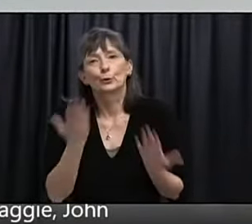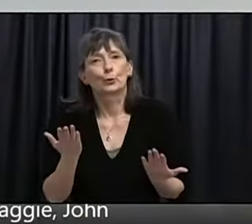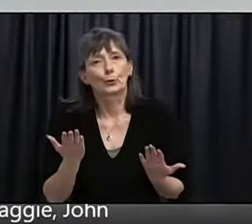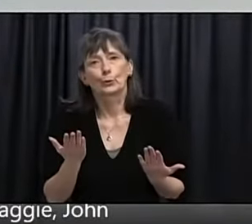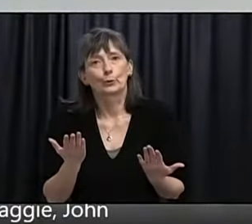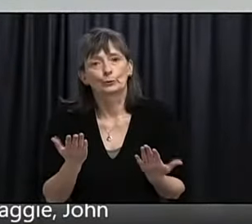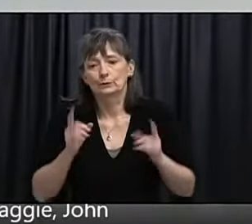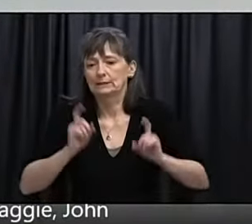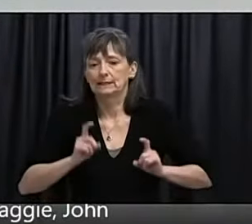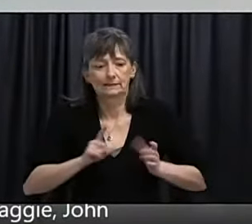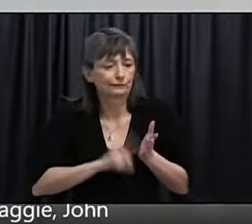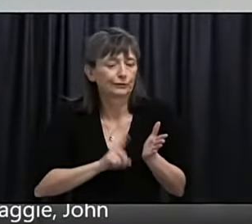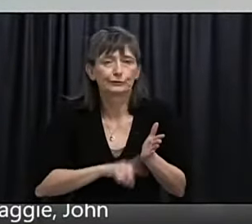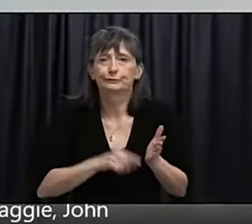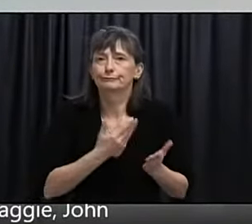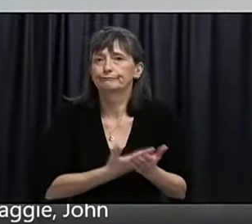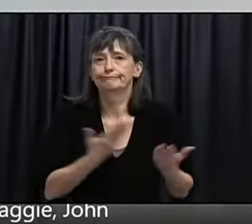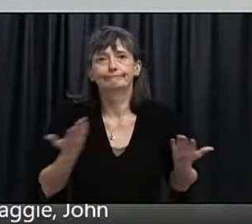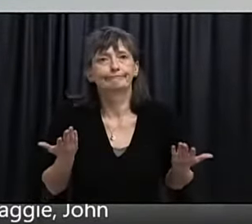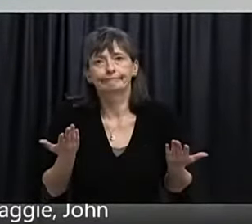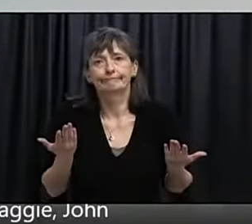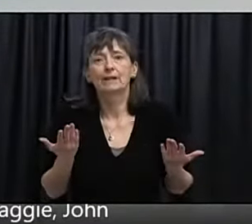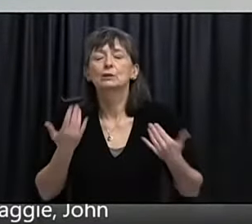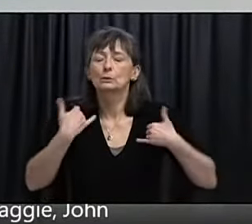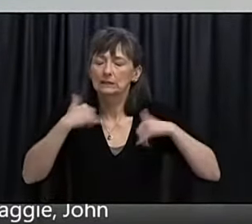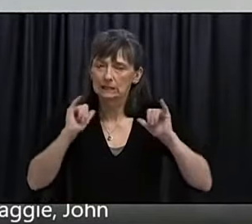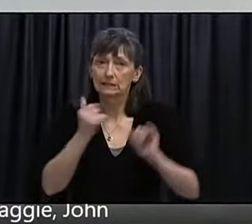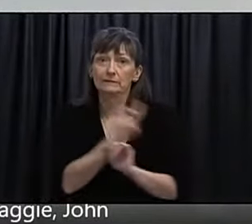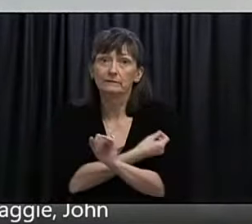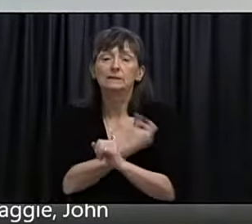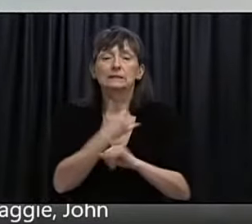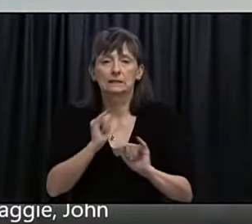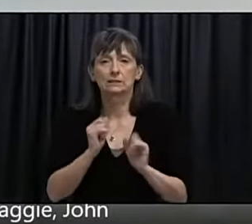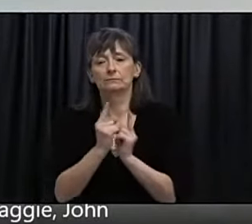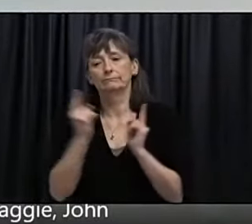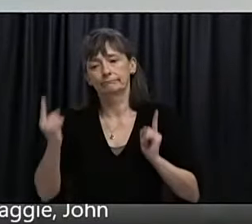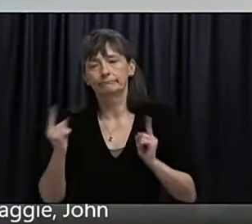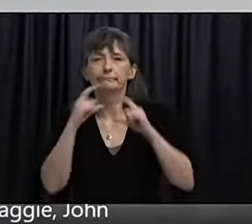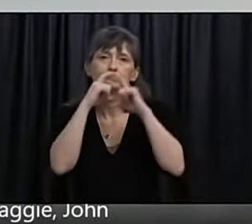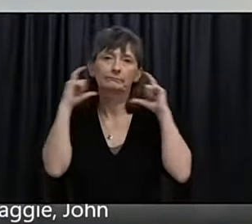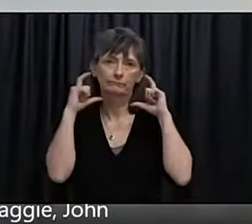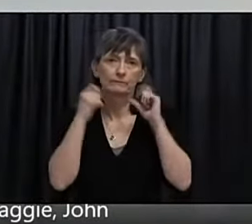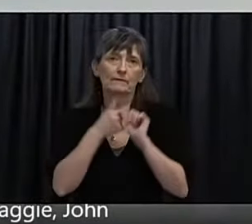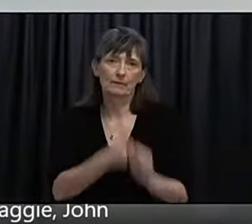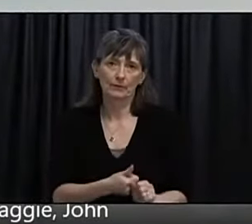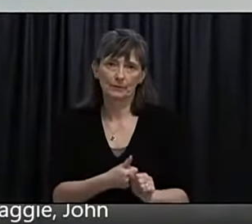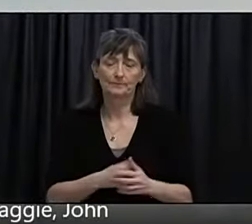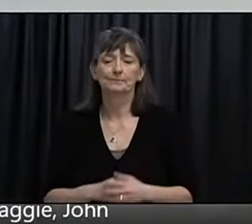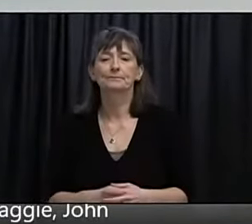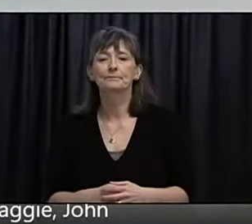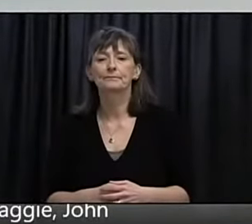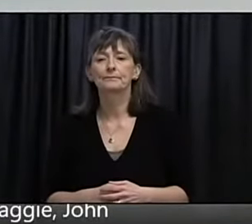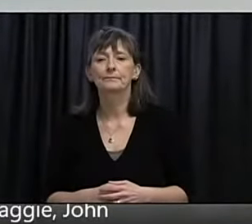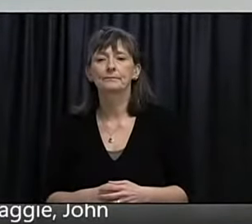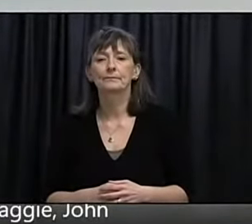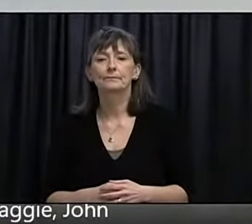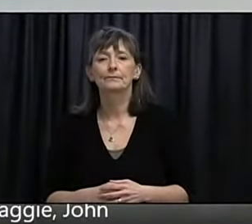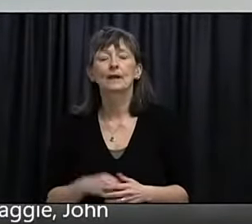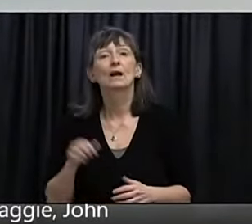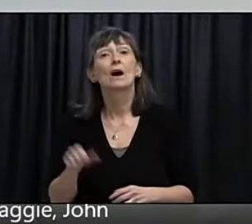to follow current public health guidance. In terms of the other initiative announced around pop-up surveillance,